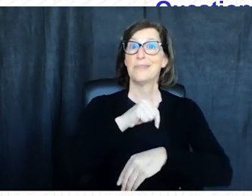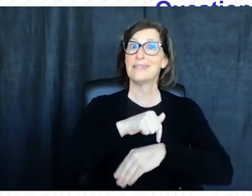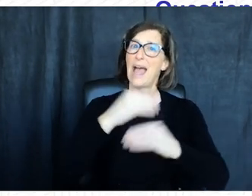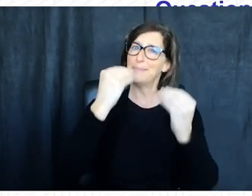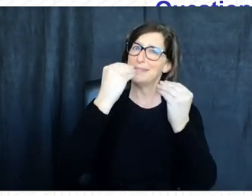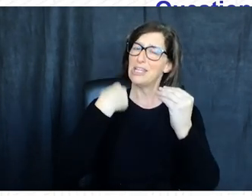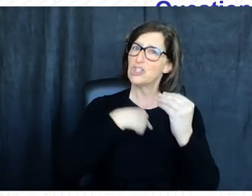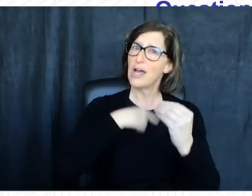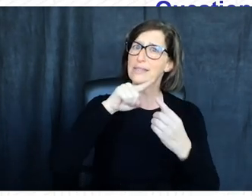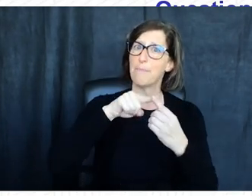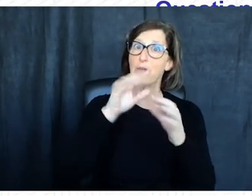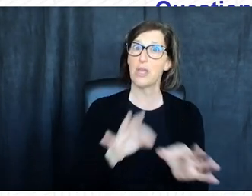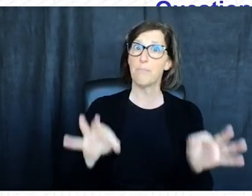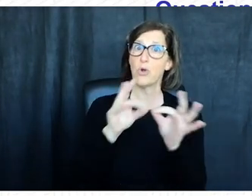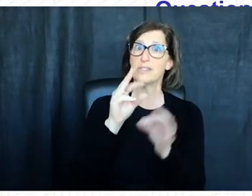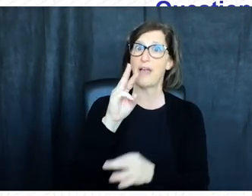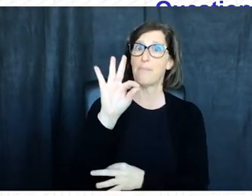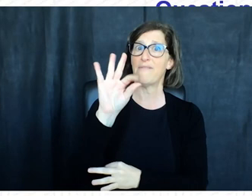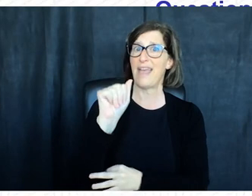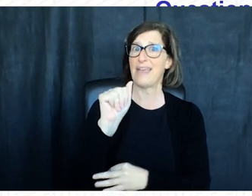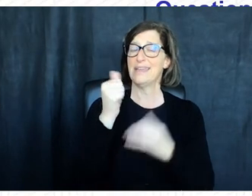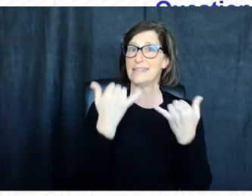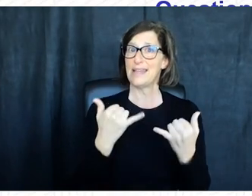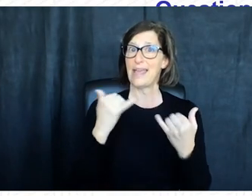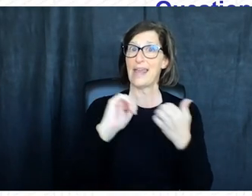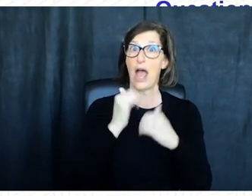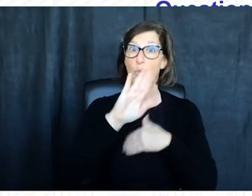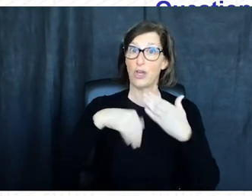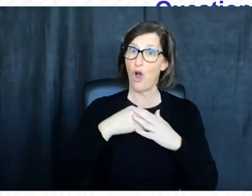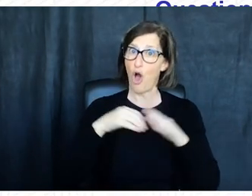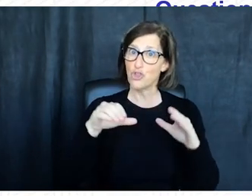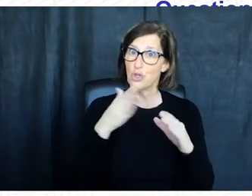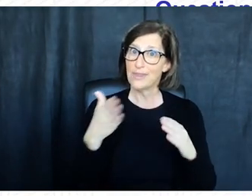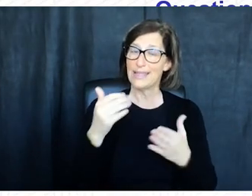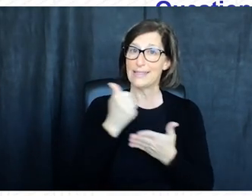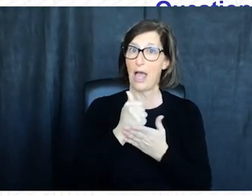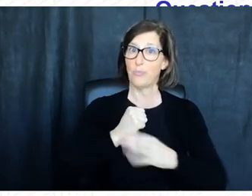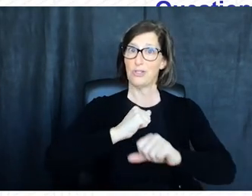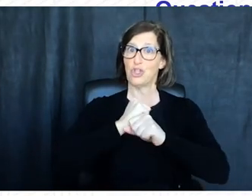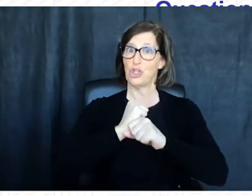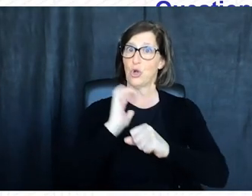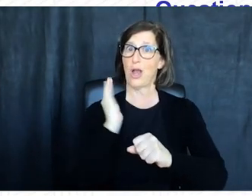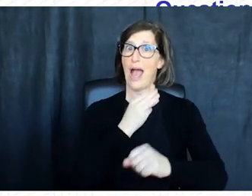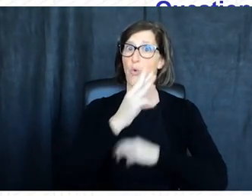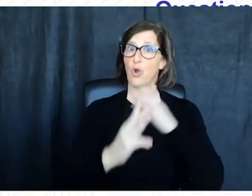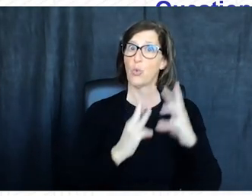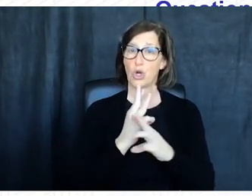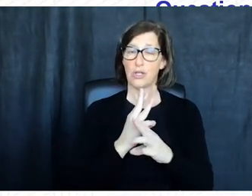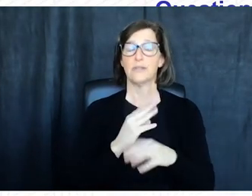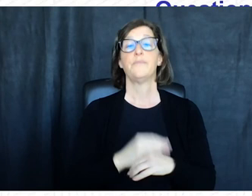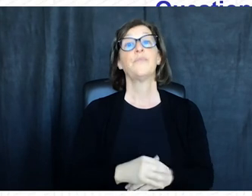taking the time to teach all of us about the importance of mfa today and how we can all take these meaningful steps to help secure our world